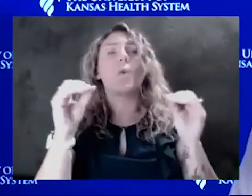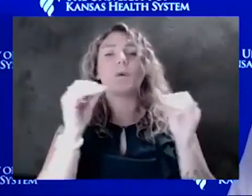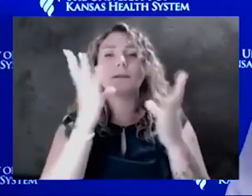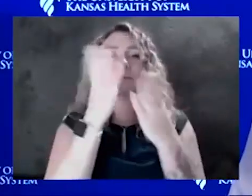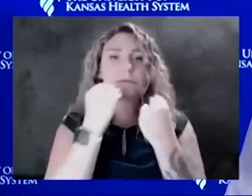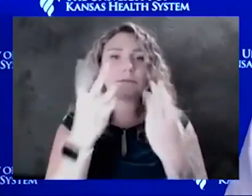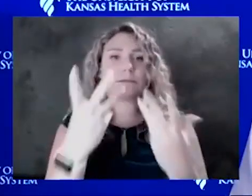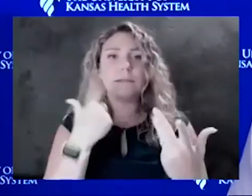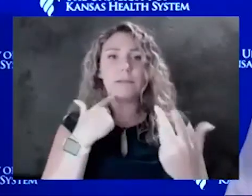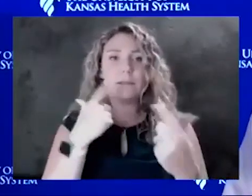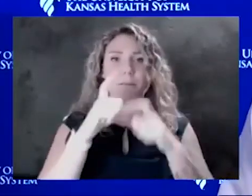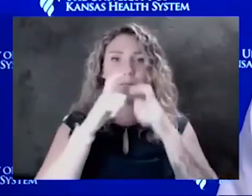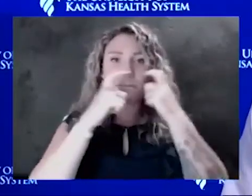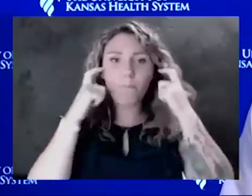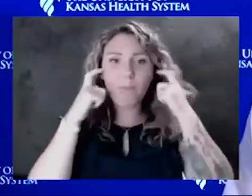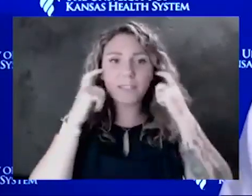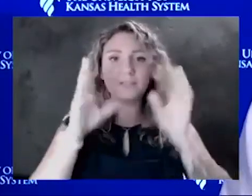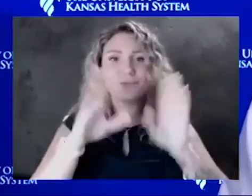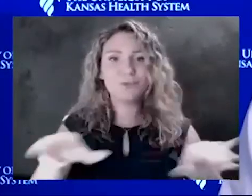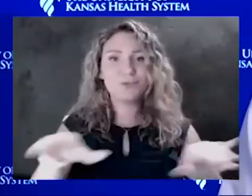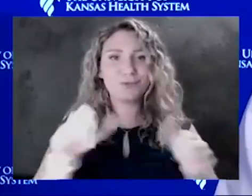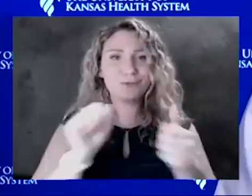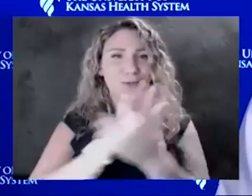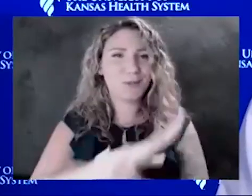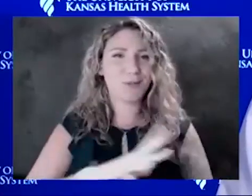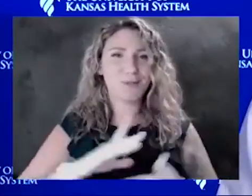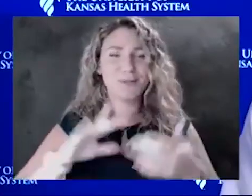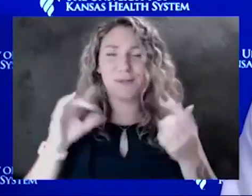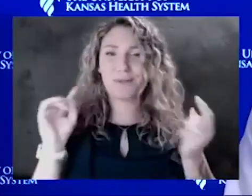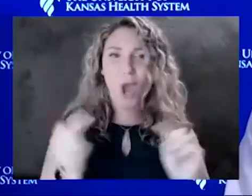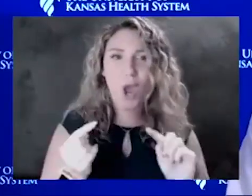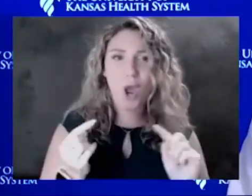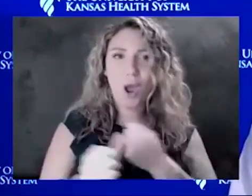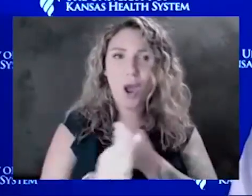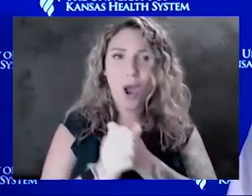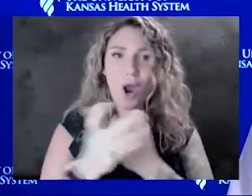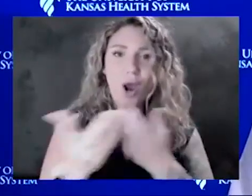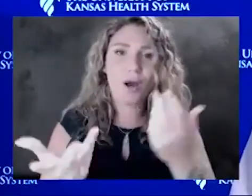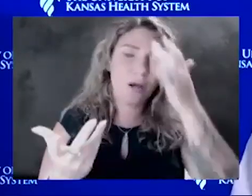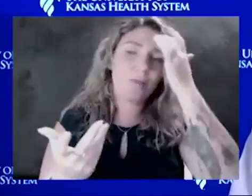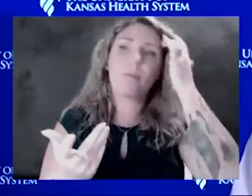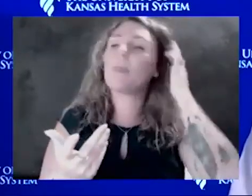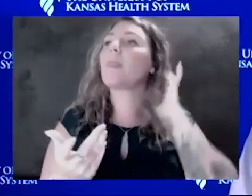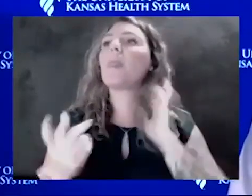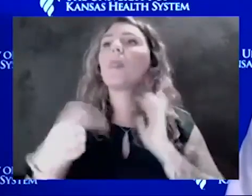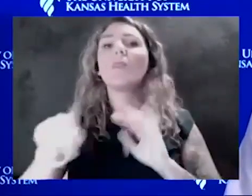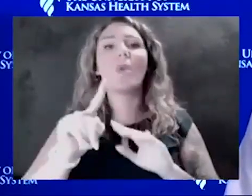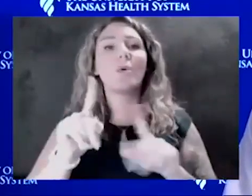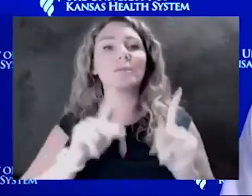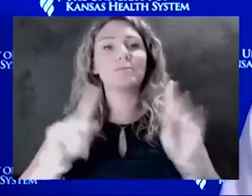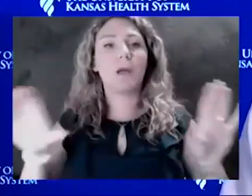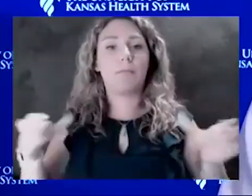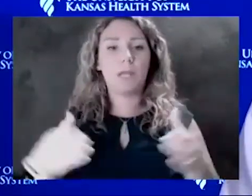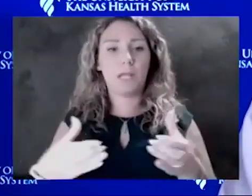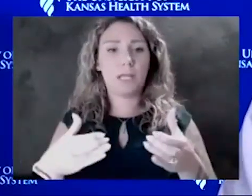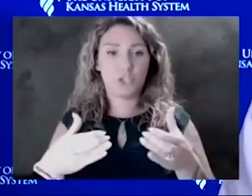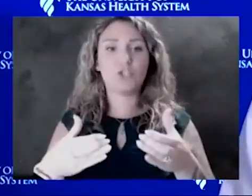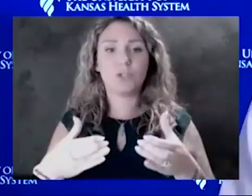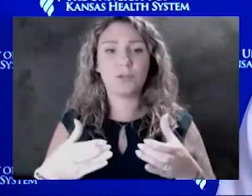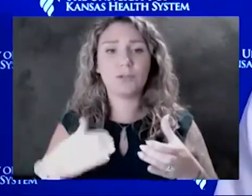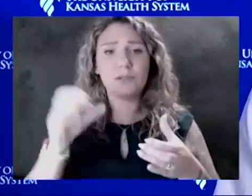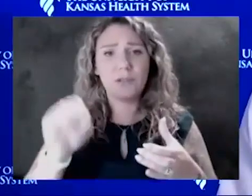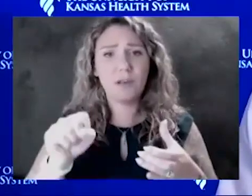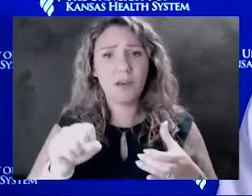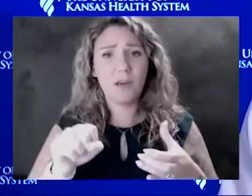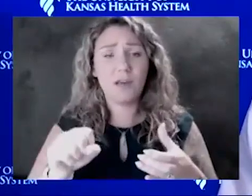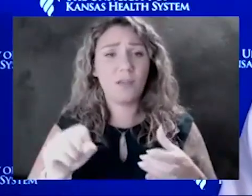causes harm. And again, with the caveats of those populations that you would kind of select it out for, for sure, there is absolutely no data to